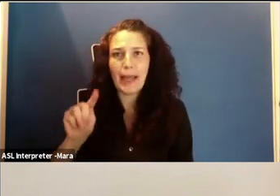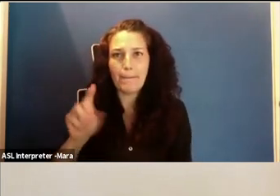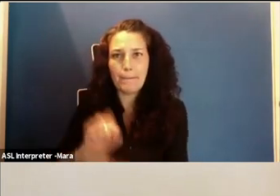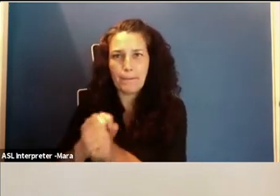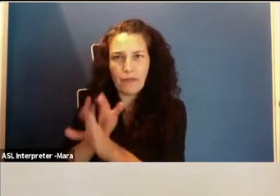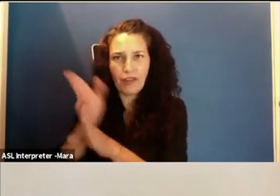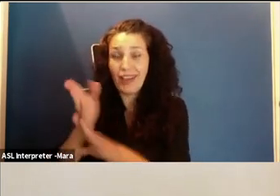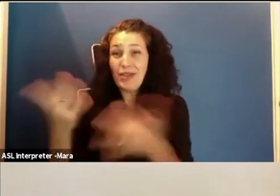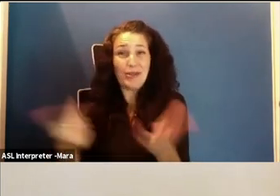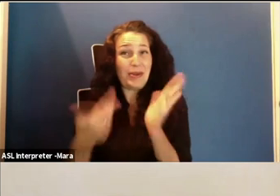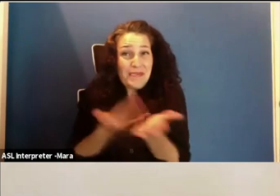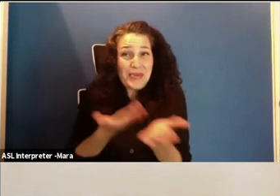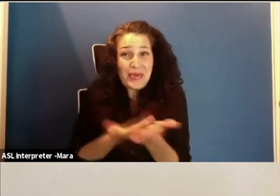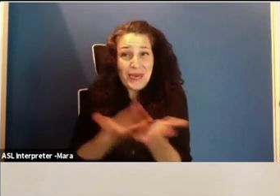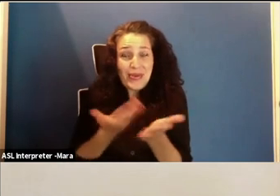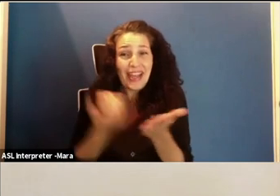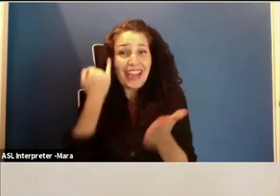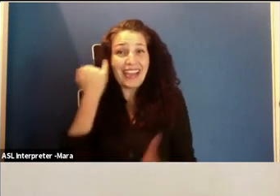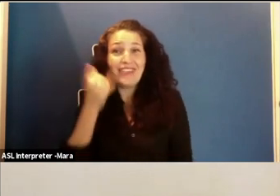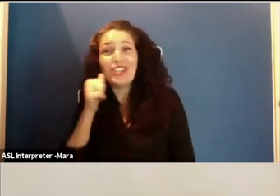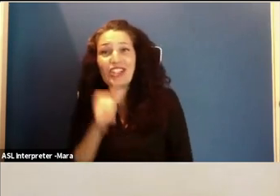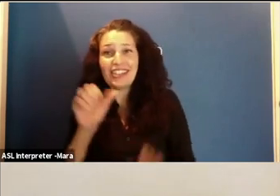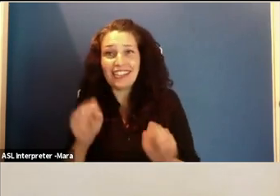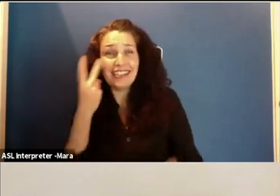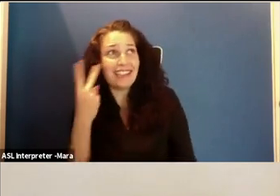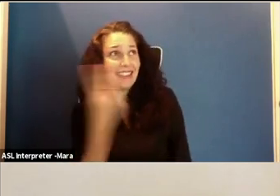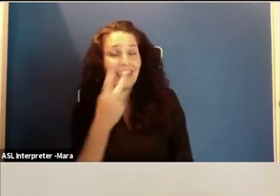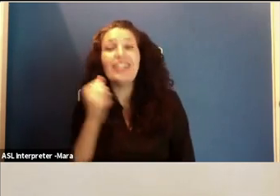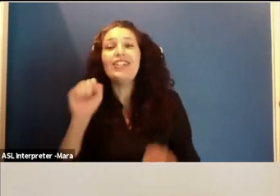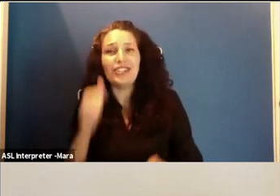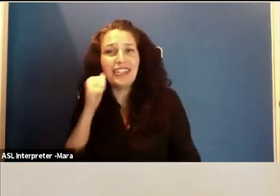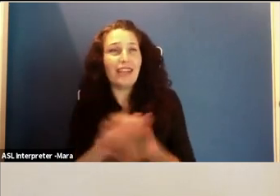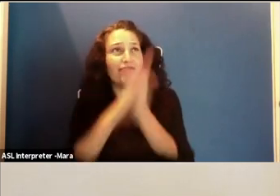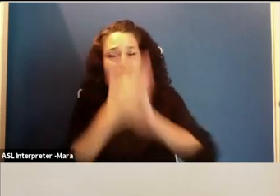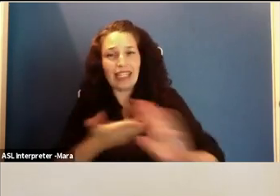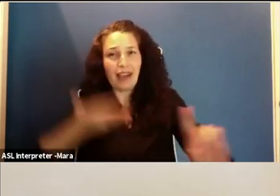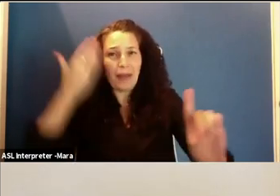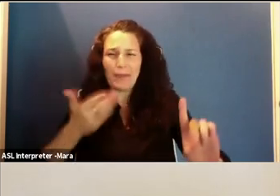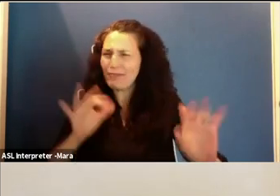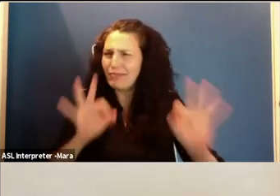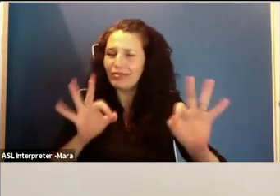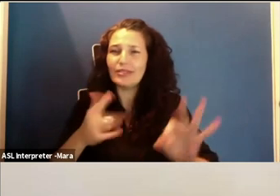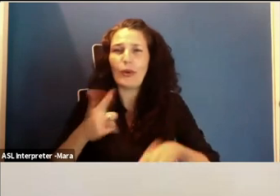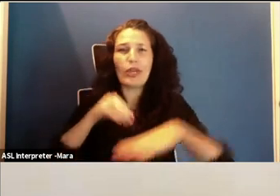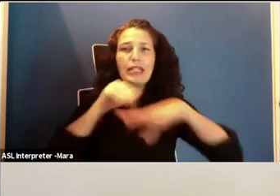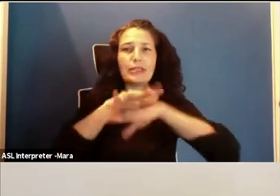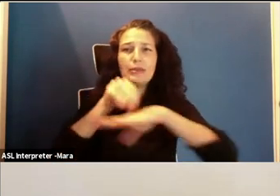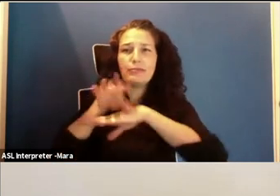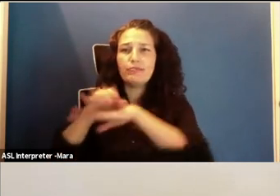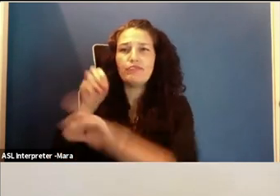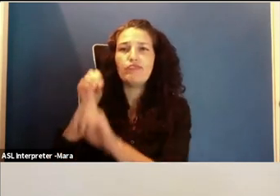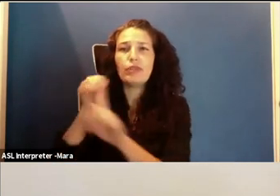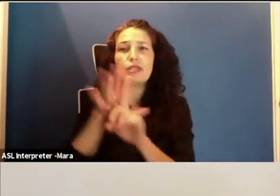it, she can be it. And that's what we want to do. We want to expose girls to STEM careers, to tech in particular,